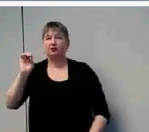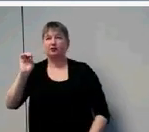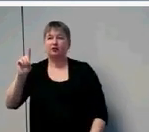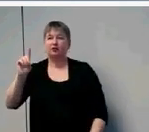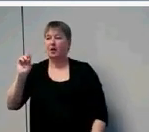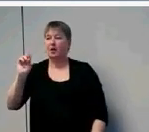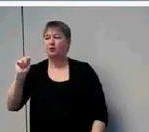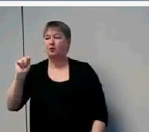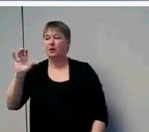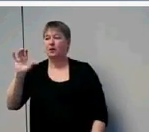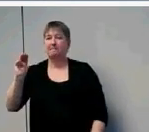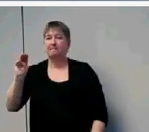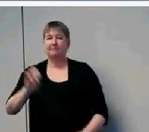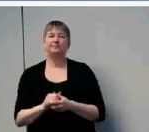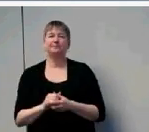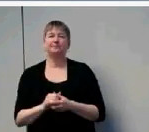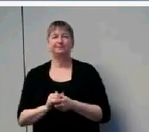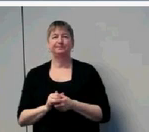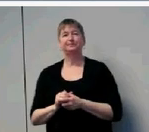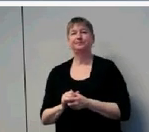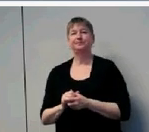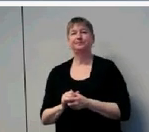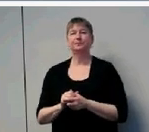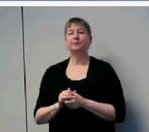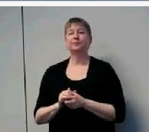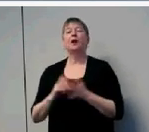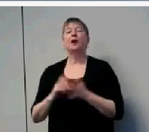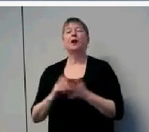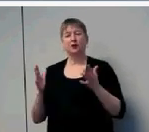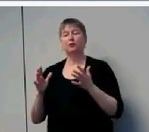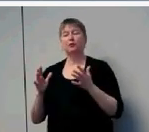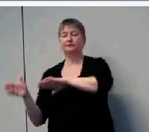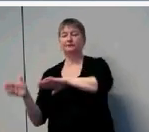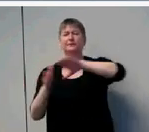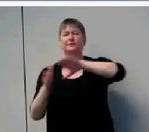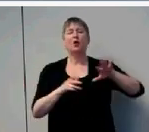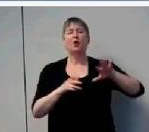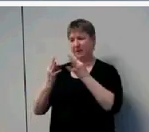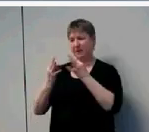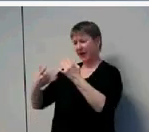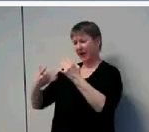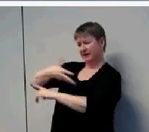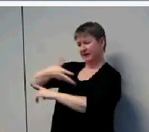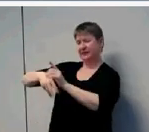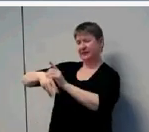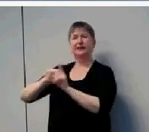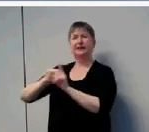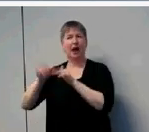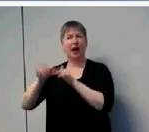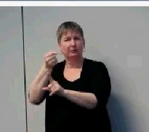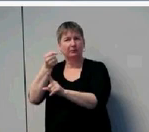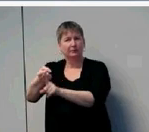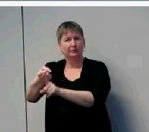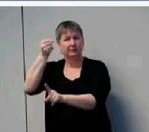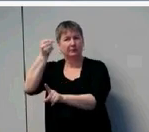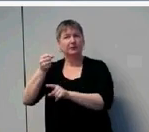So let's think for a moment about what family factors were related to this hearing aid use issue. First of all, I